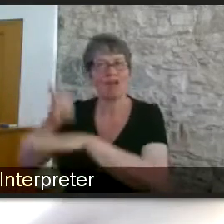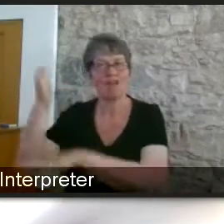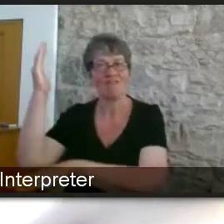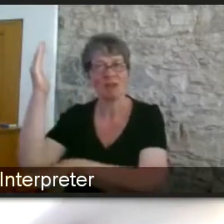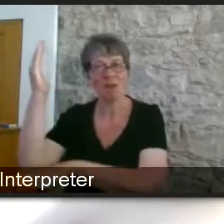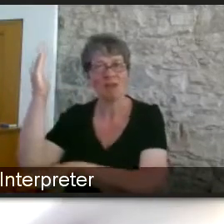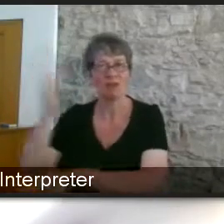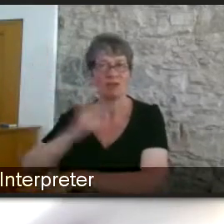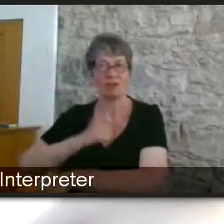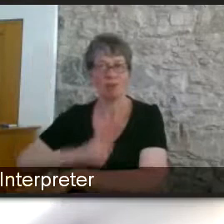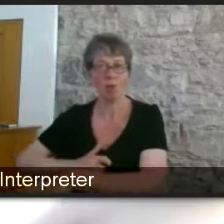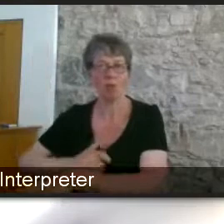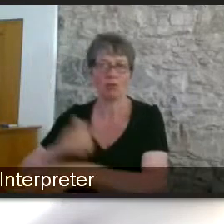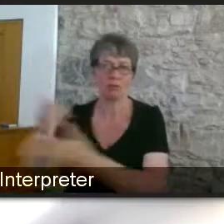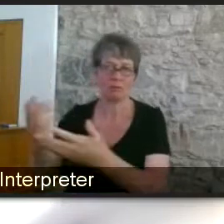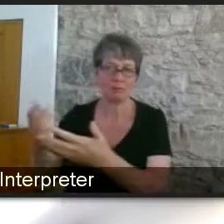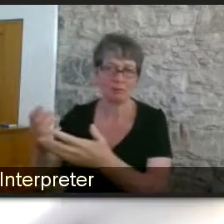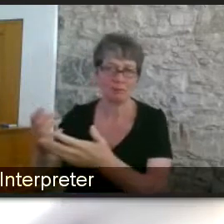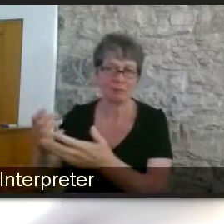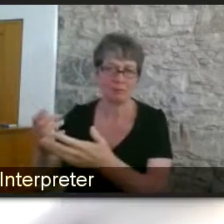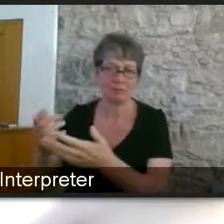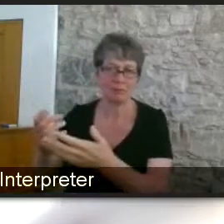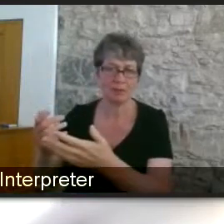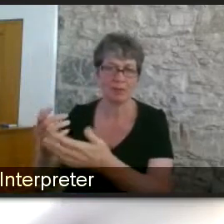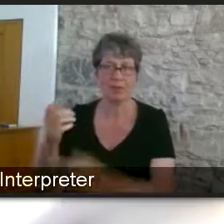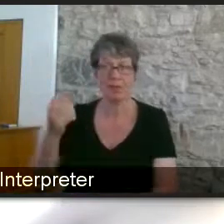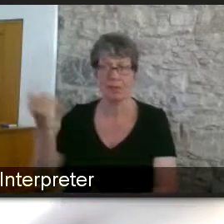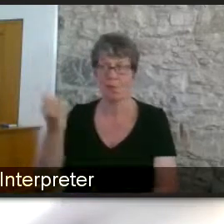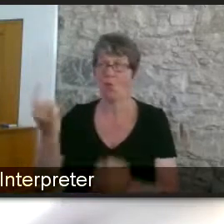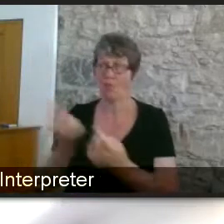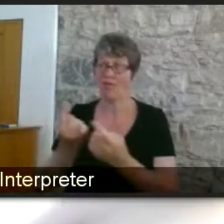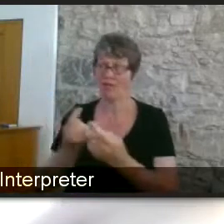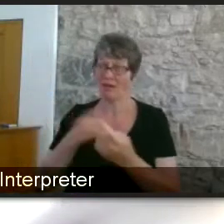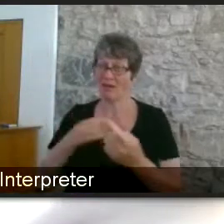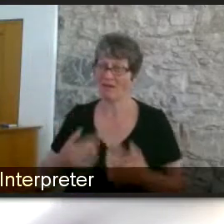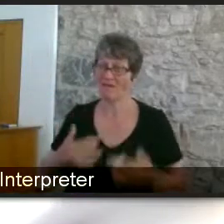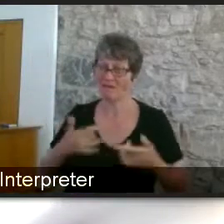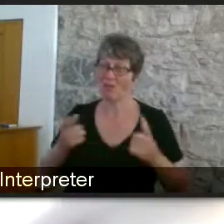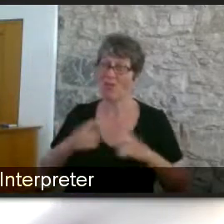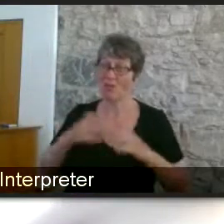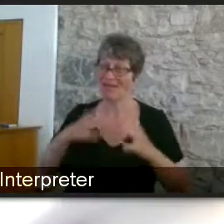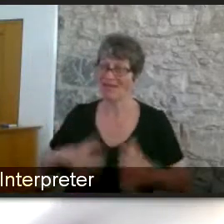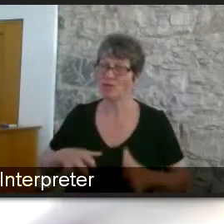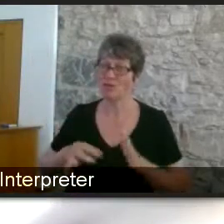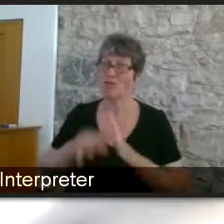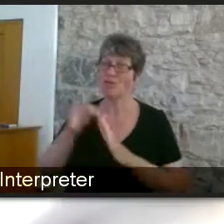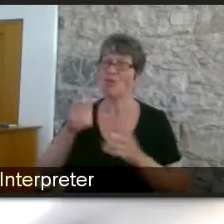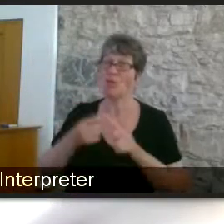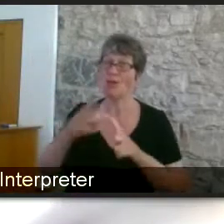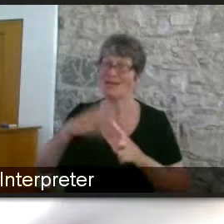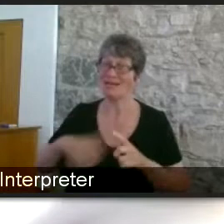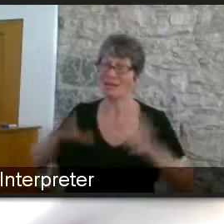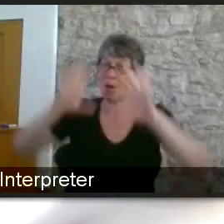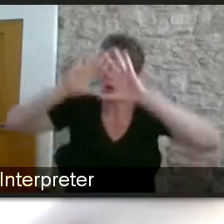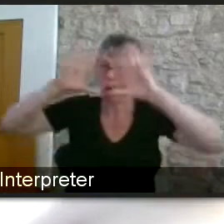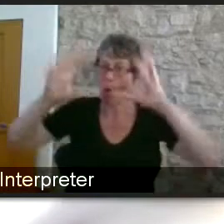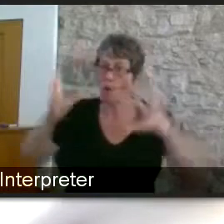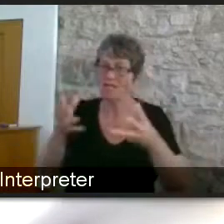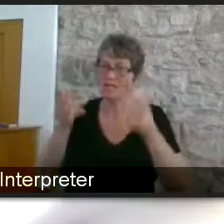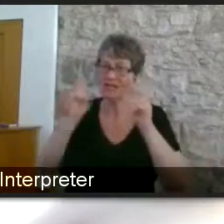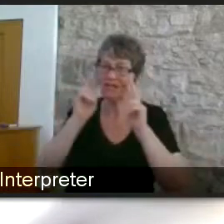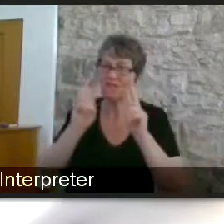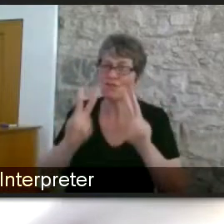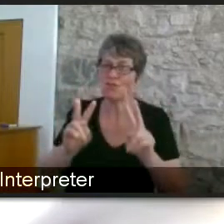panelists i think one of the things it feels like we need to do better is have a more holistic view and an understanding of who's offering what